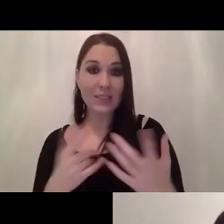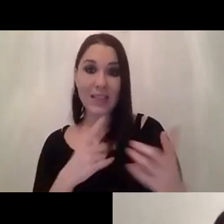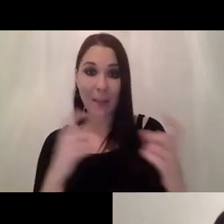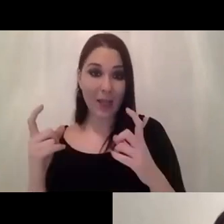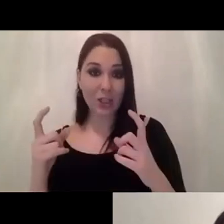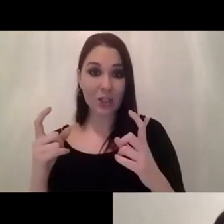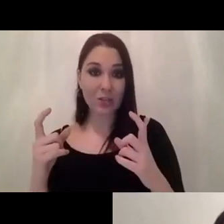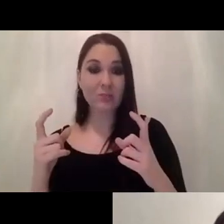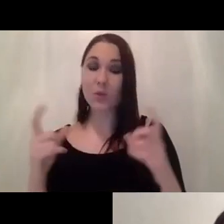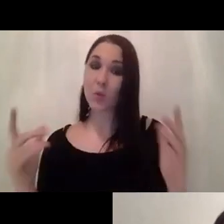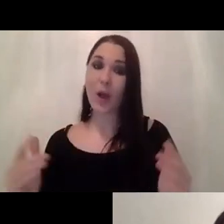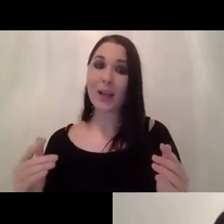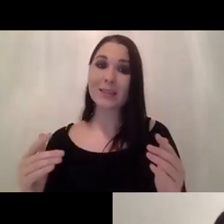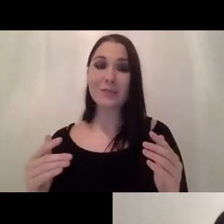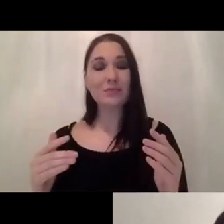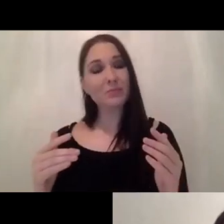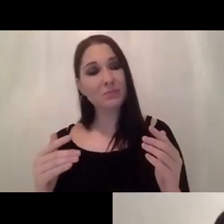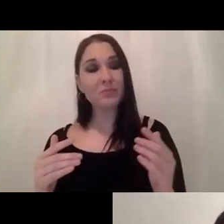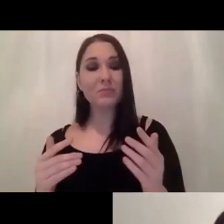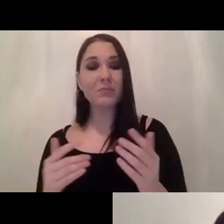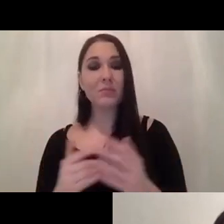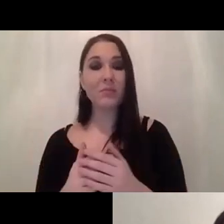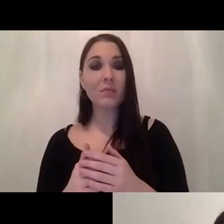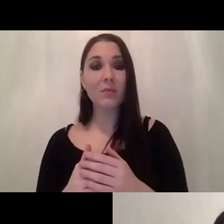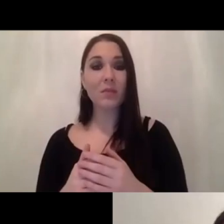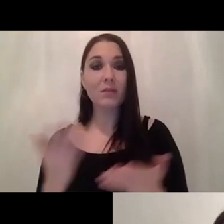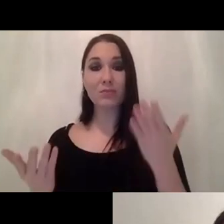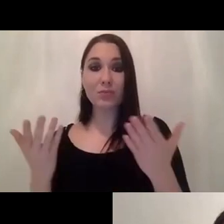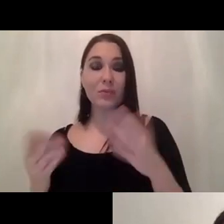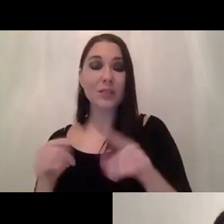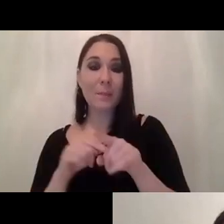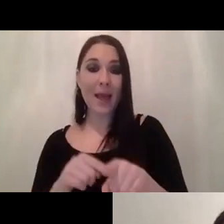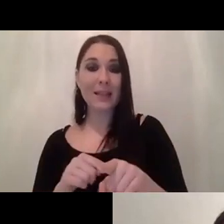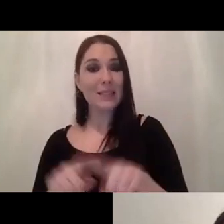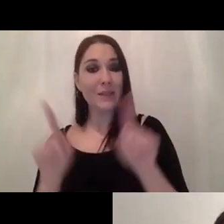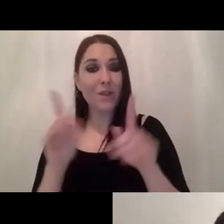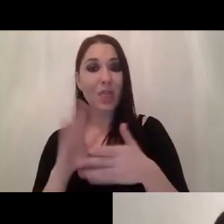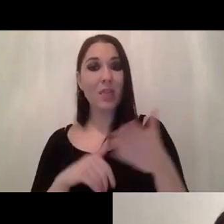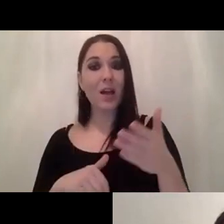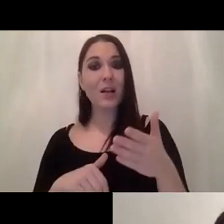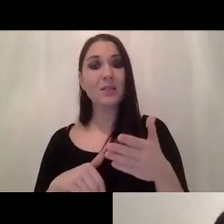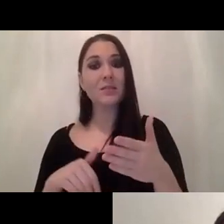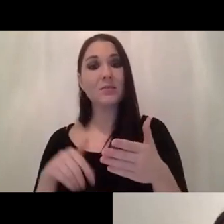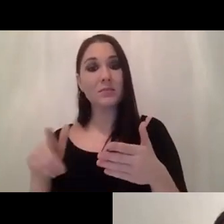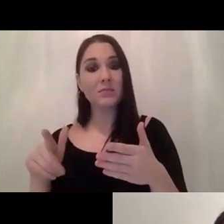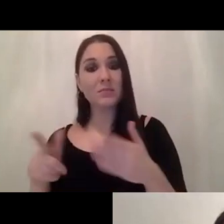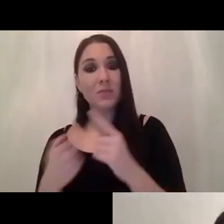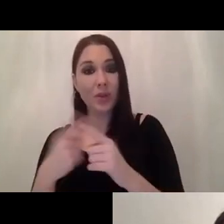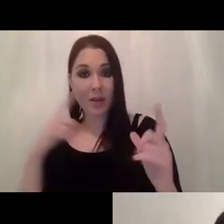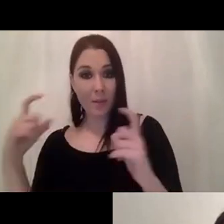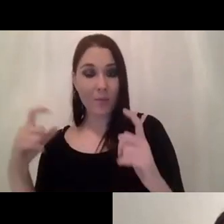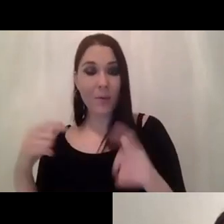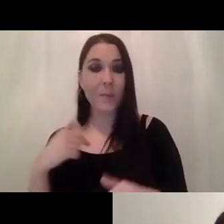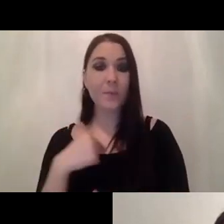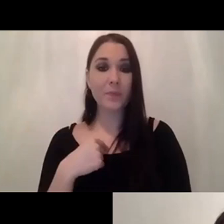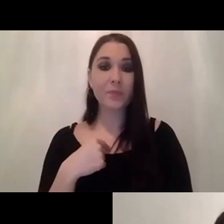quite higher than with an area scan camera um it has a specific niche of